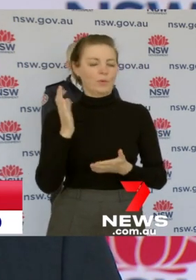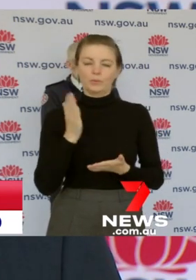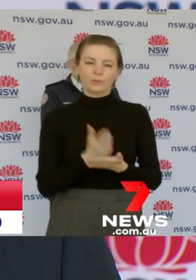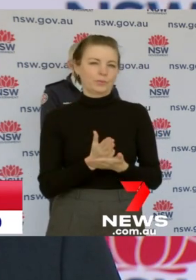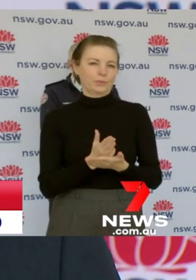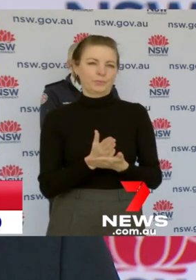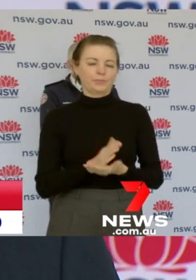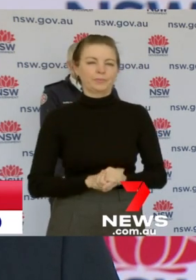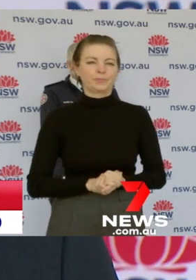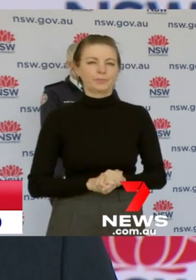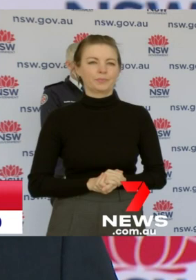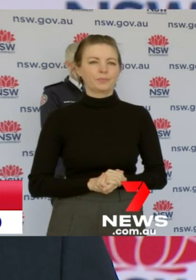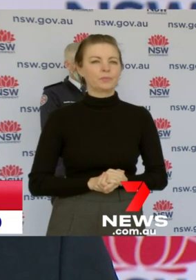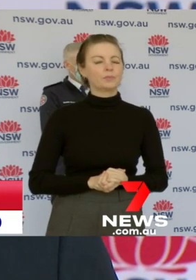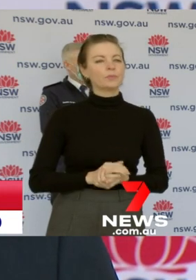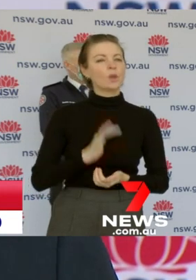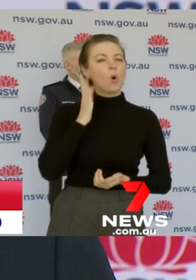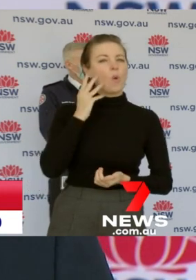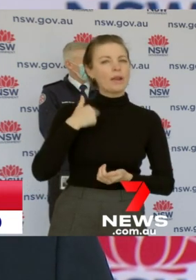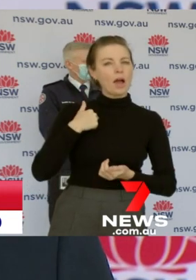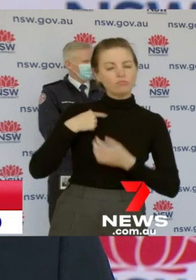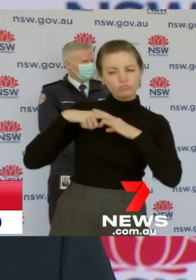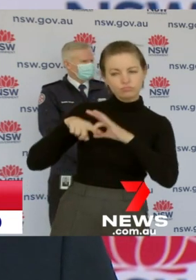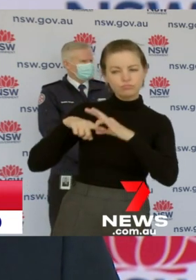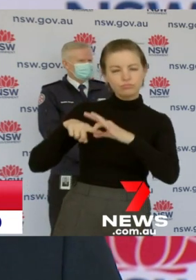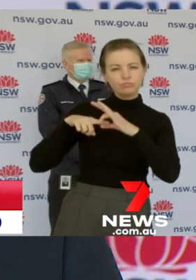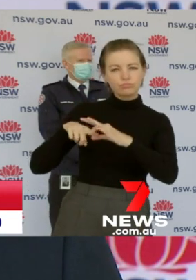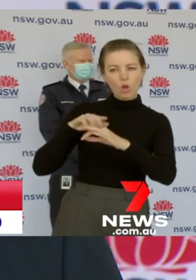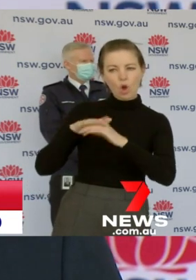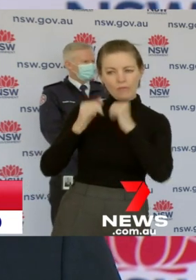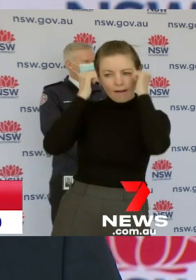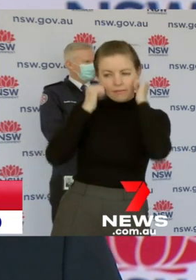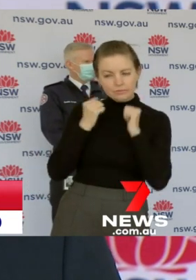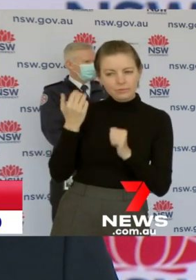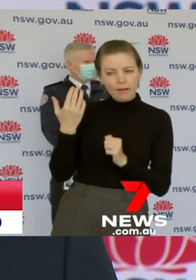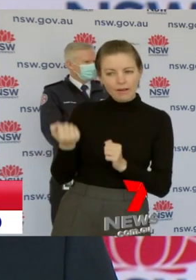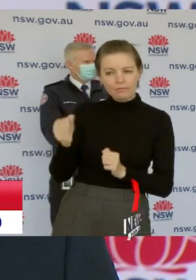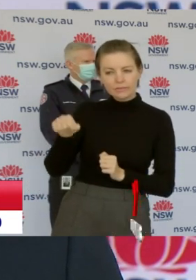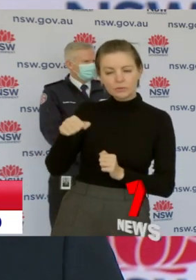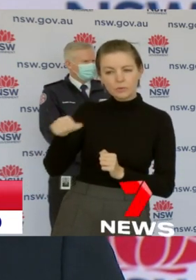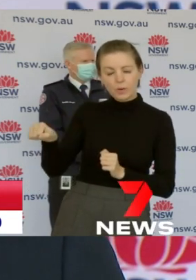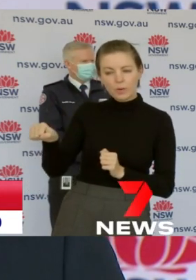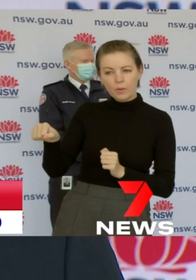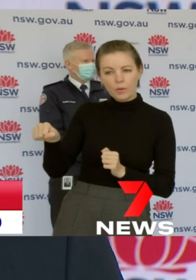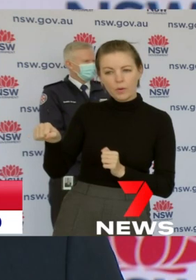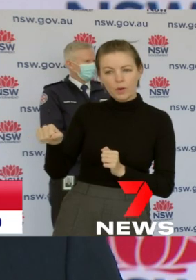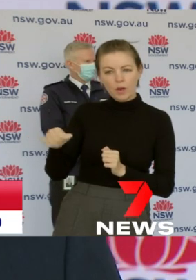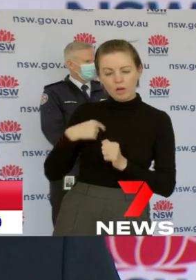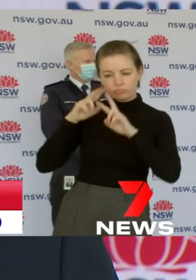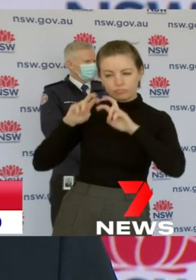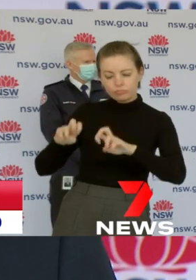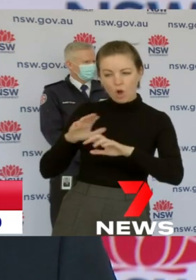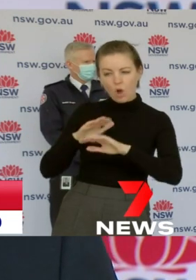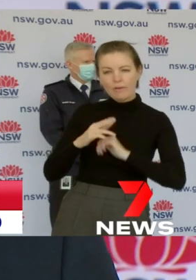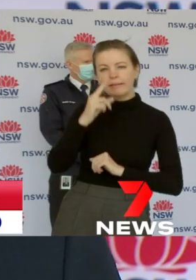when I was inquiring about the evidence is that particularly young women and girls who are